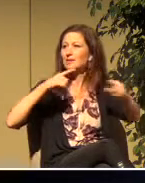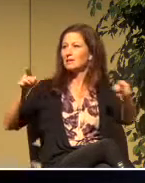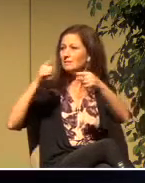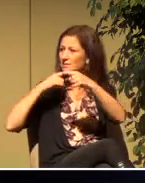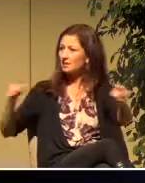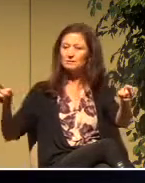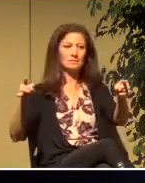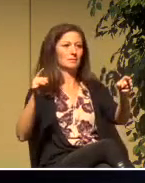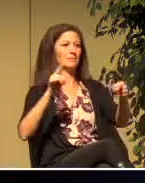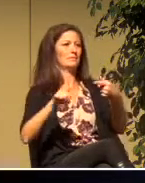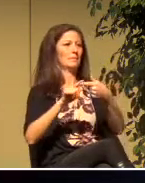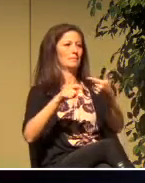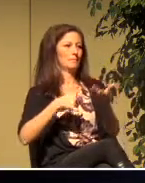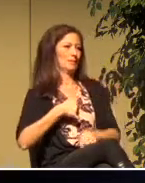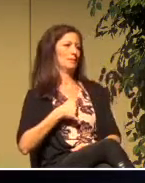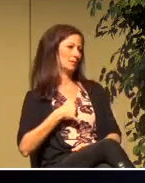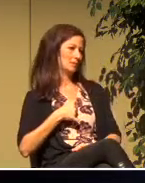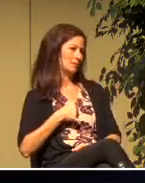Israel.